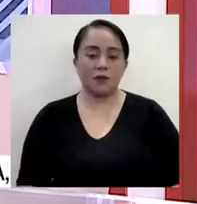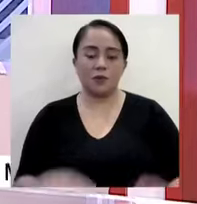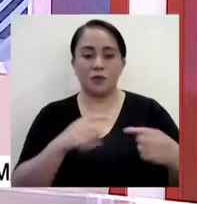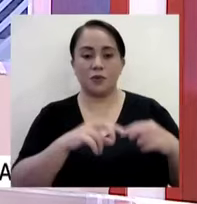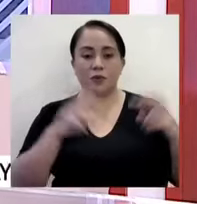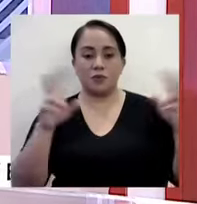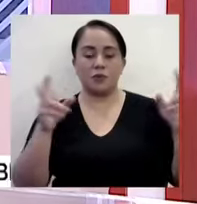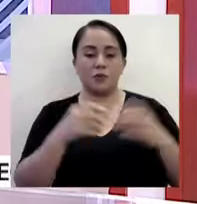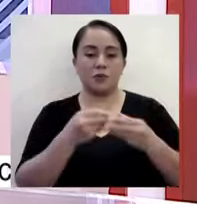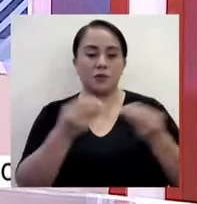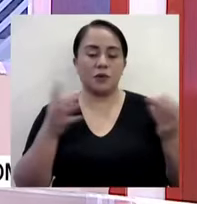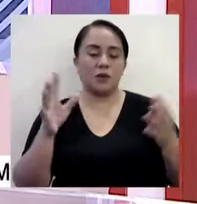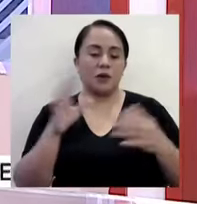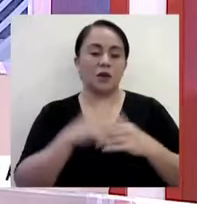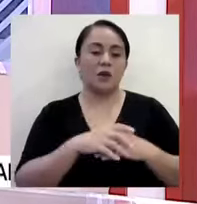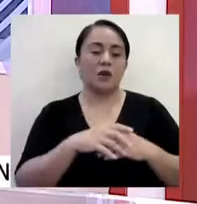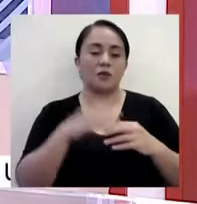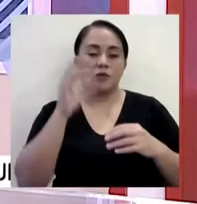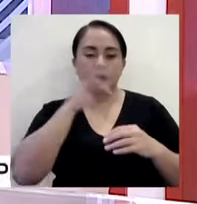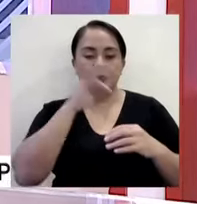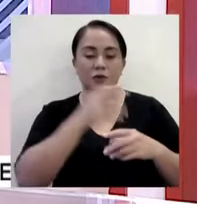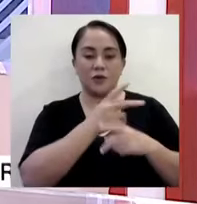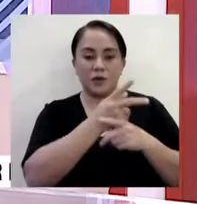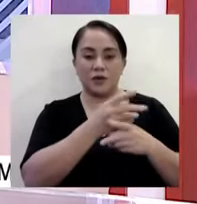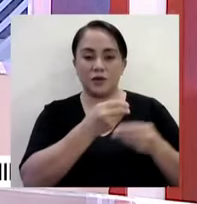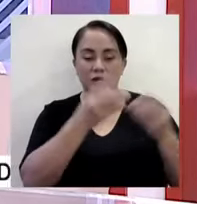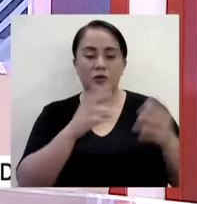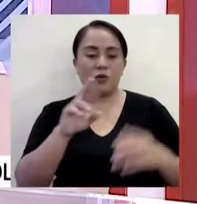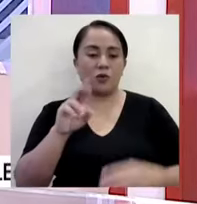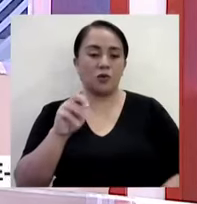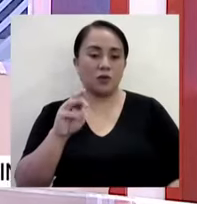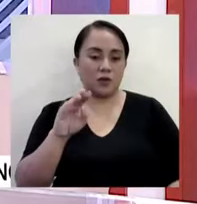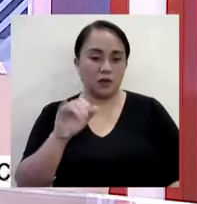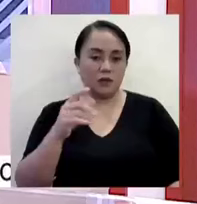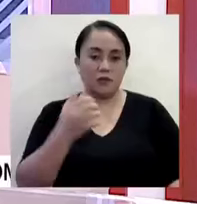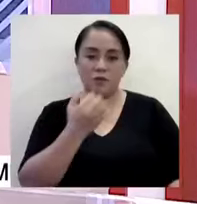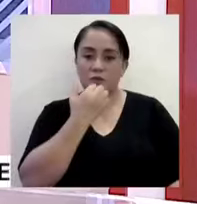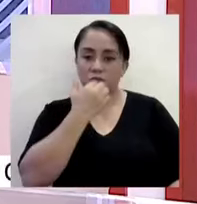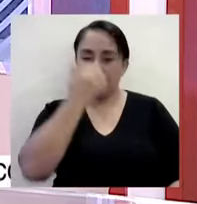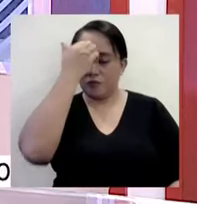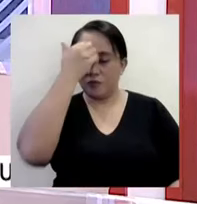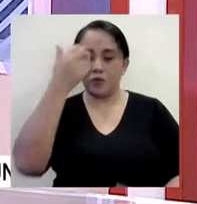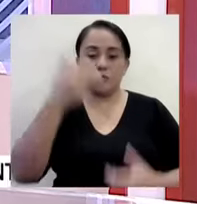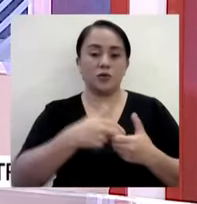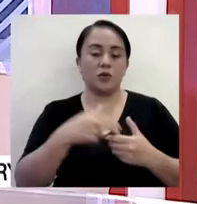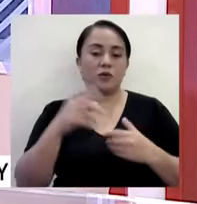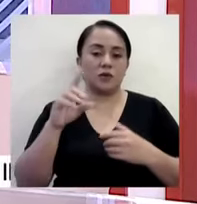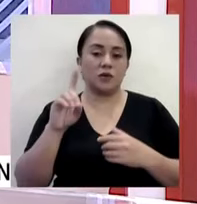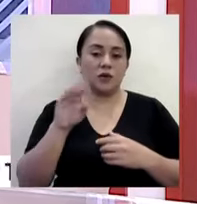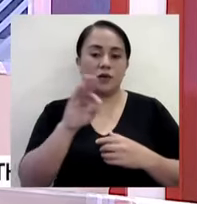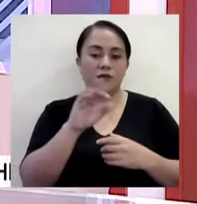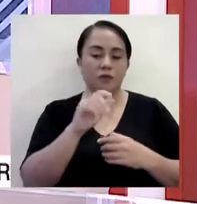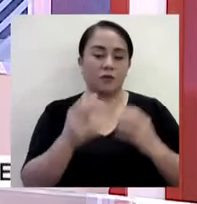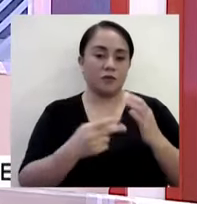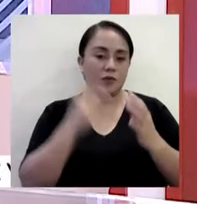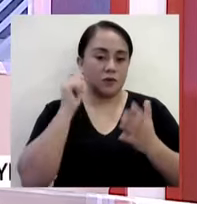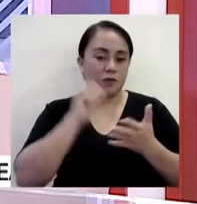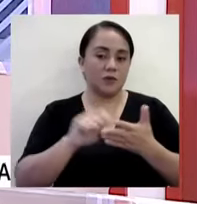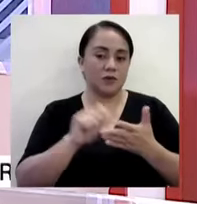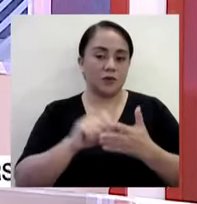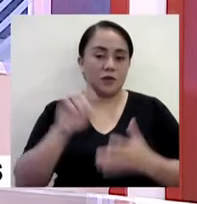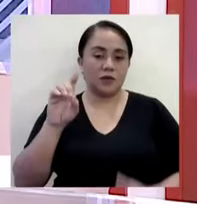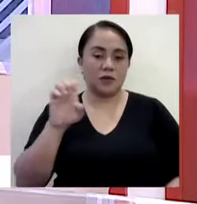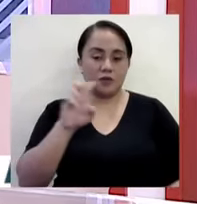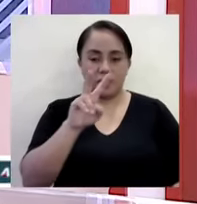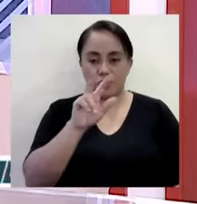The release of Filipino caregiver Noraline Babadilya by Hamas militants. We're joined now by Foreign Affairs Undersecretary Eduardo de Vega for